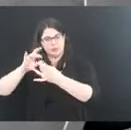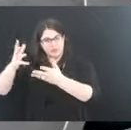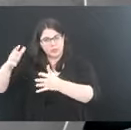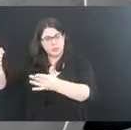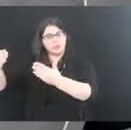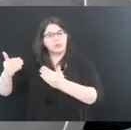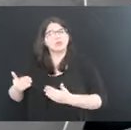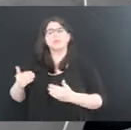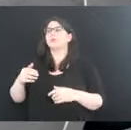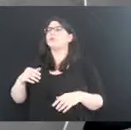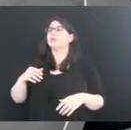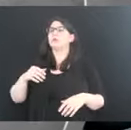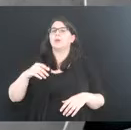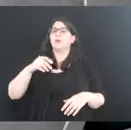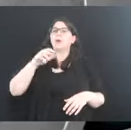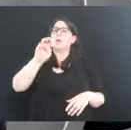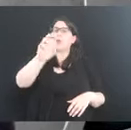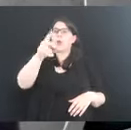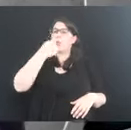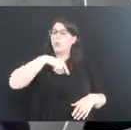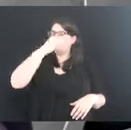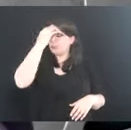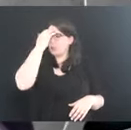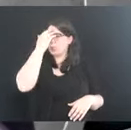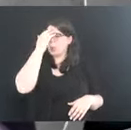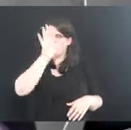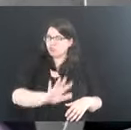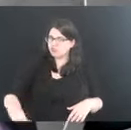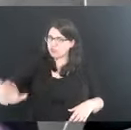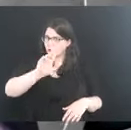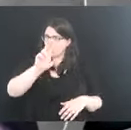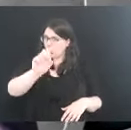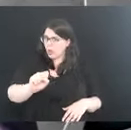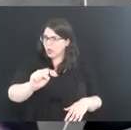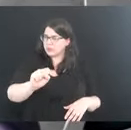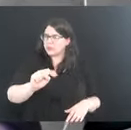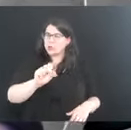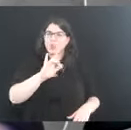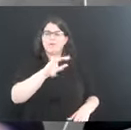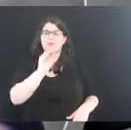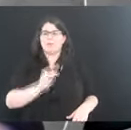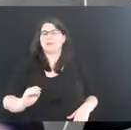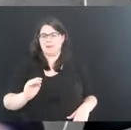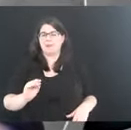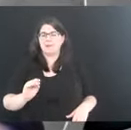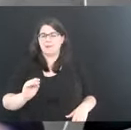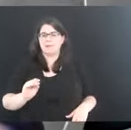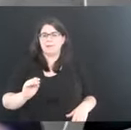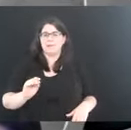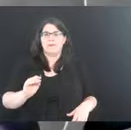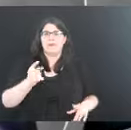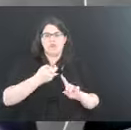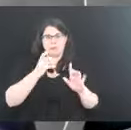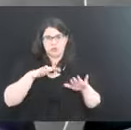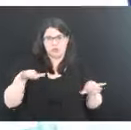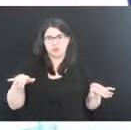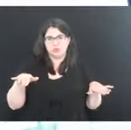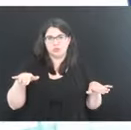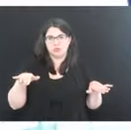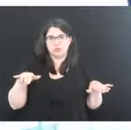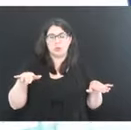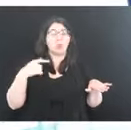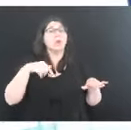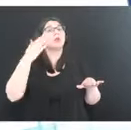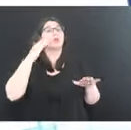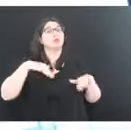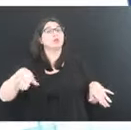nationally, about a quarter of the new cases are in children. We know that children can catch and spread COVID-19 like